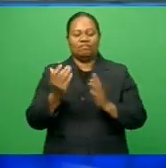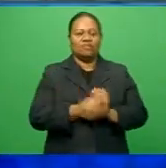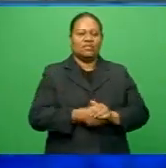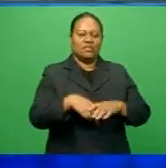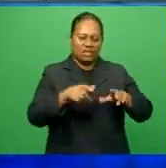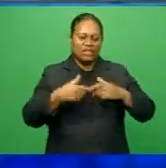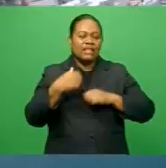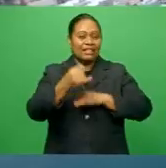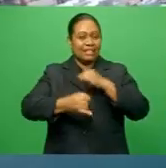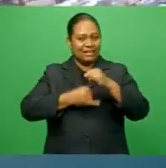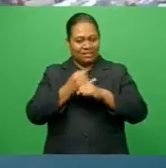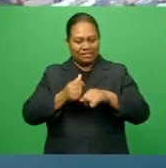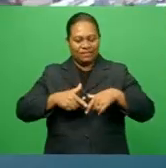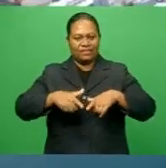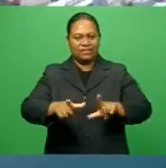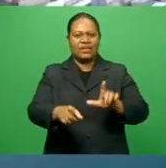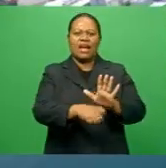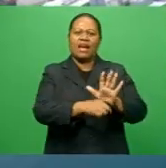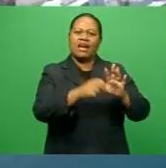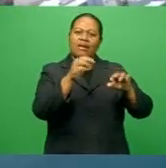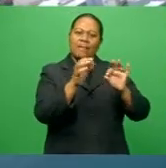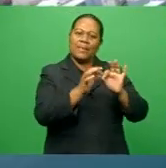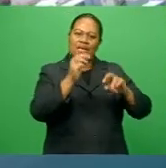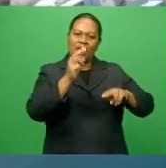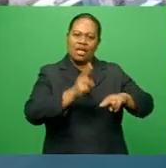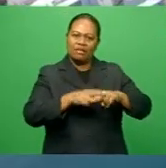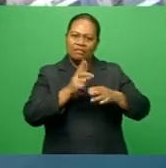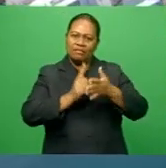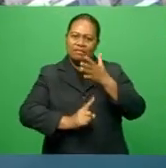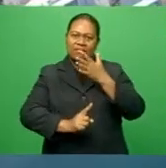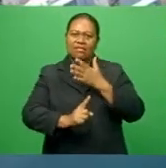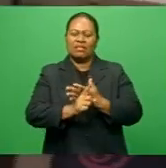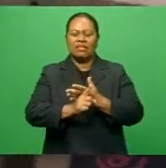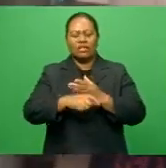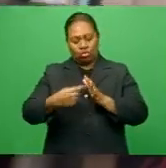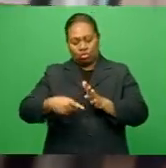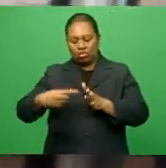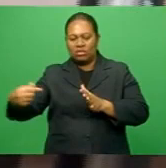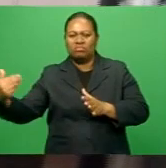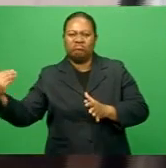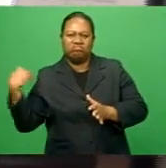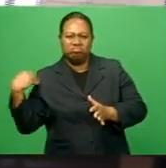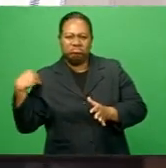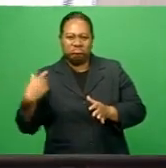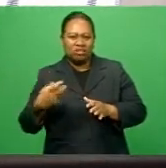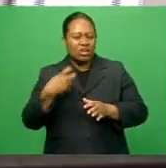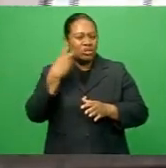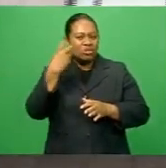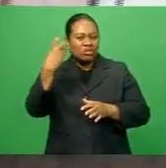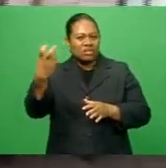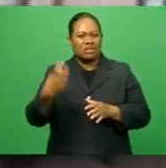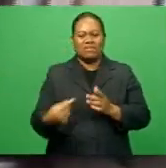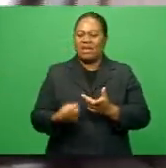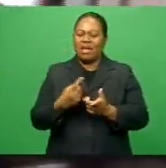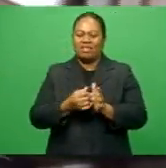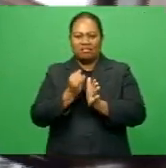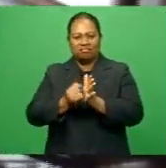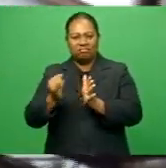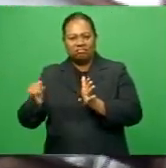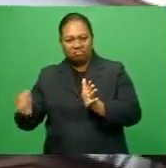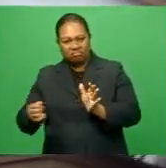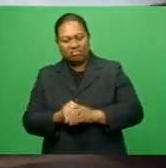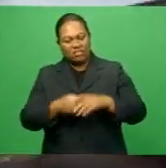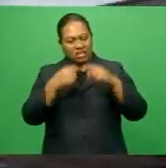travel. RBF says the slump in global travel continues to affect the tourism and related industries and partial